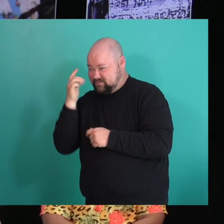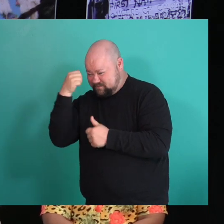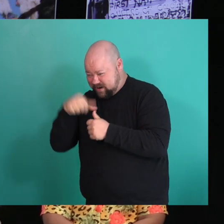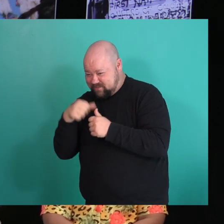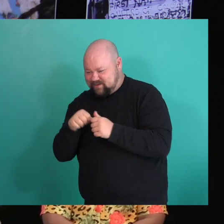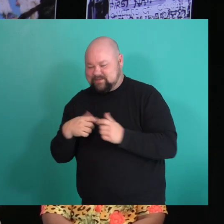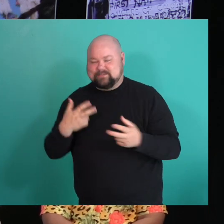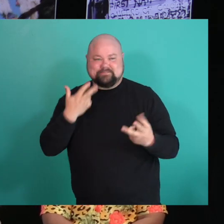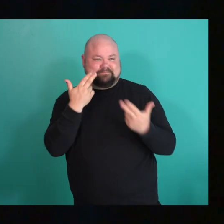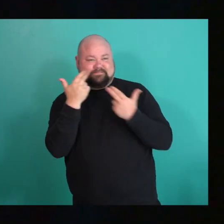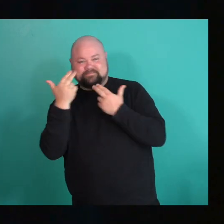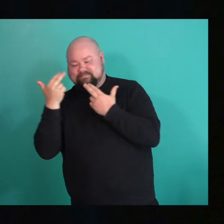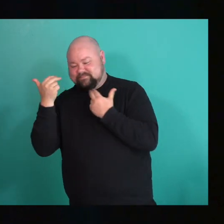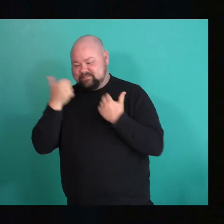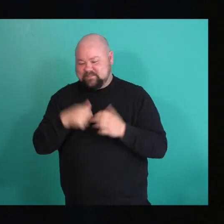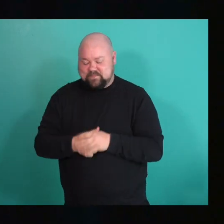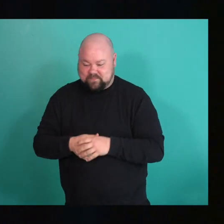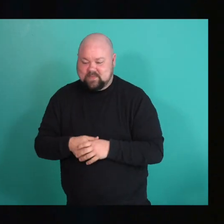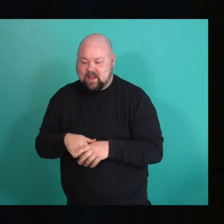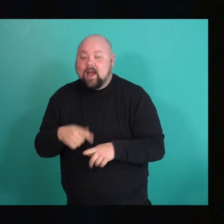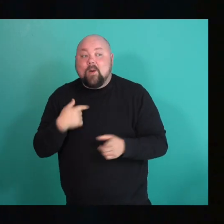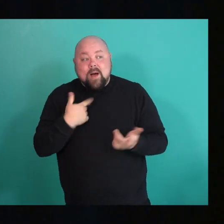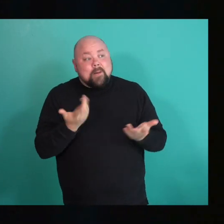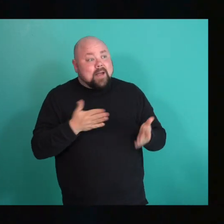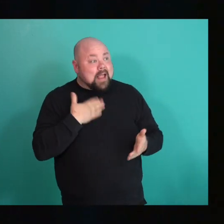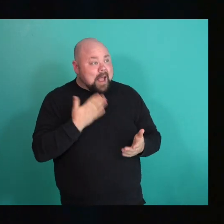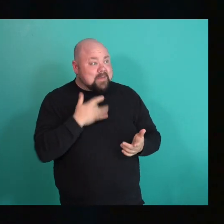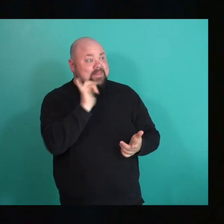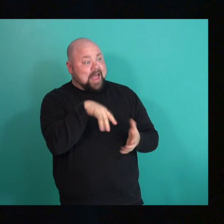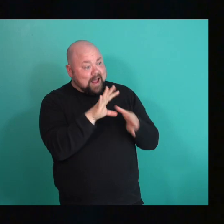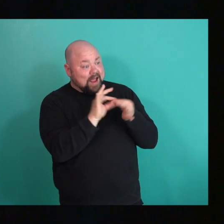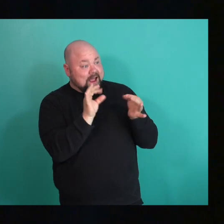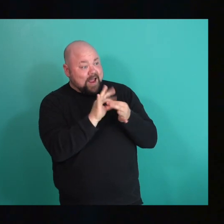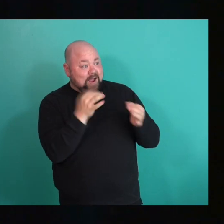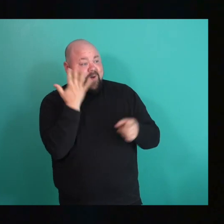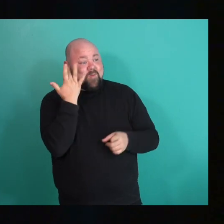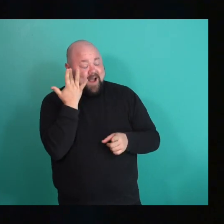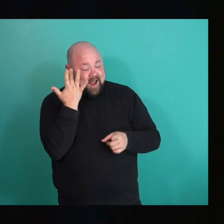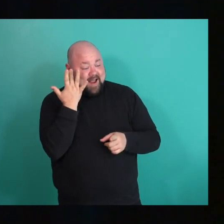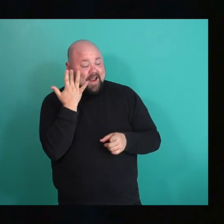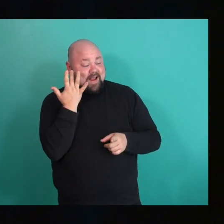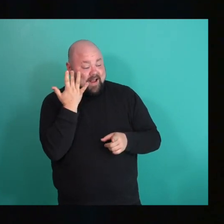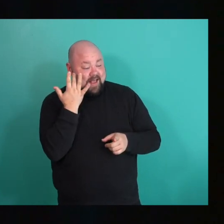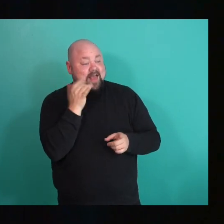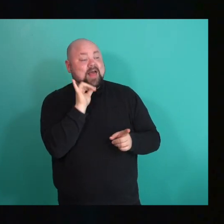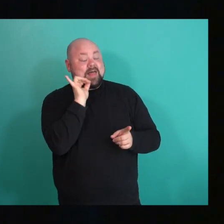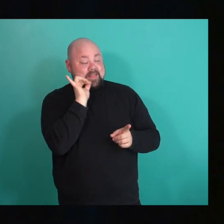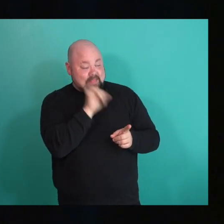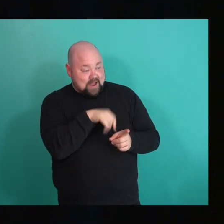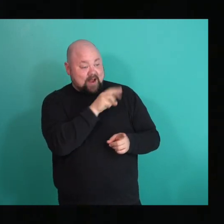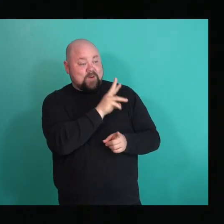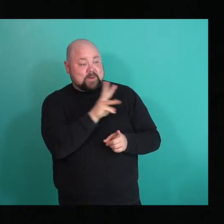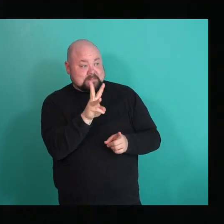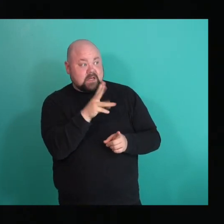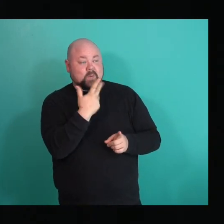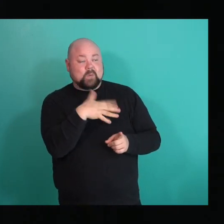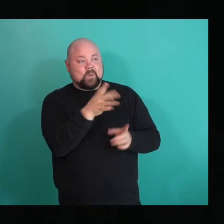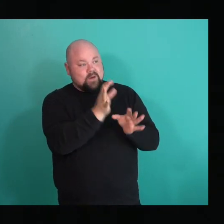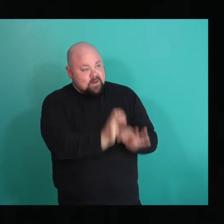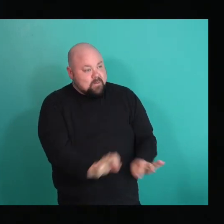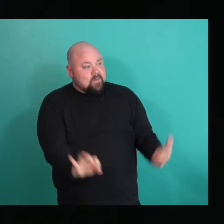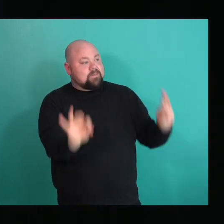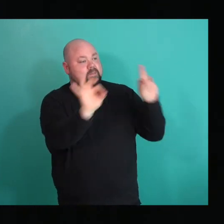You know what? Like, I'm so glad that we're talking about Superdyke. Cause I think that is, uh, was a really important